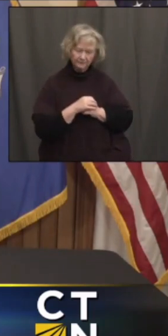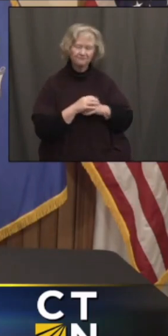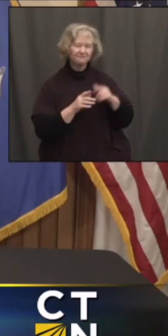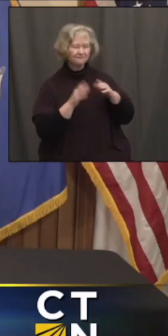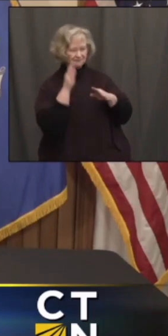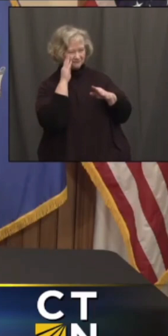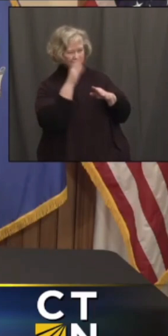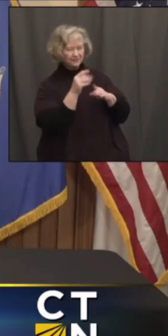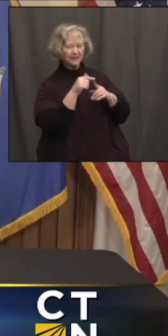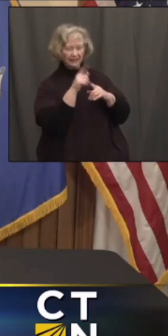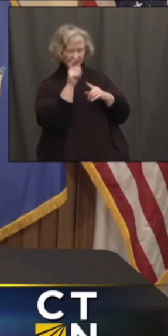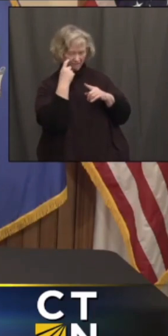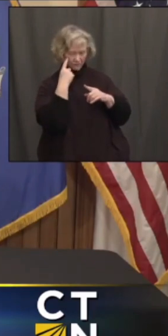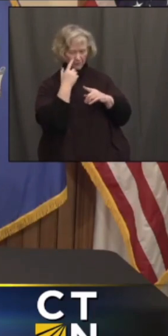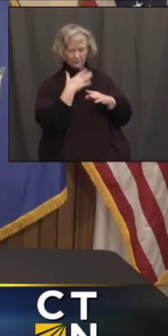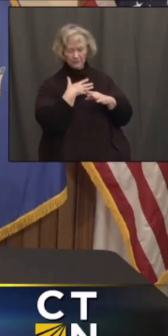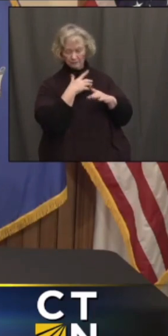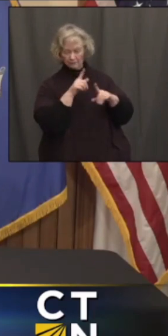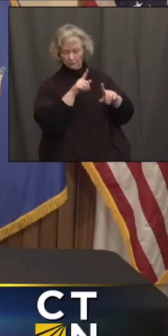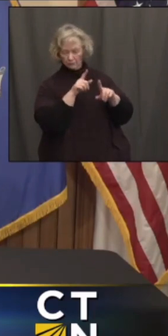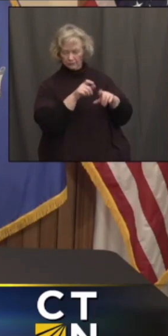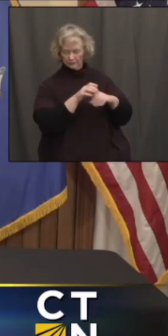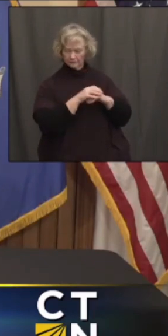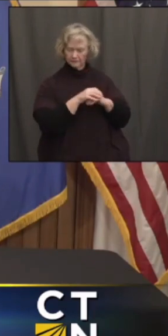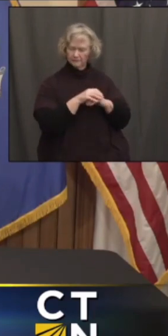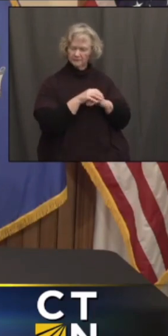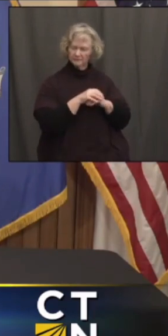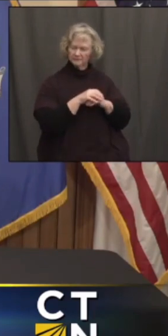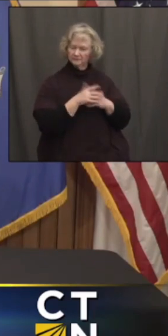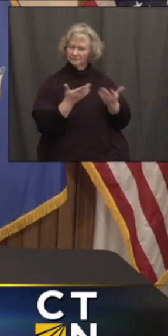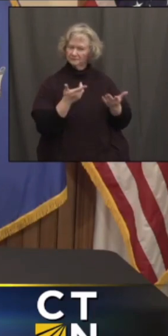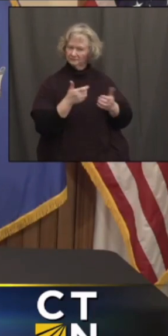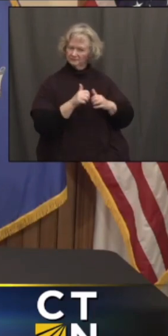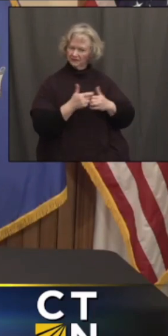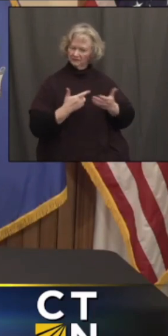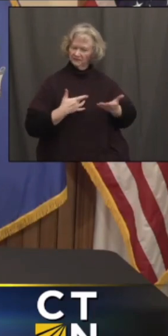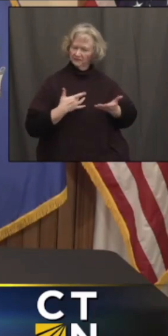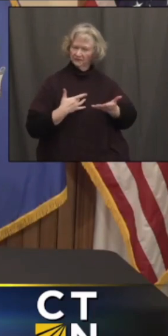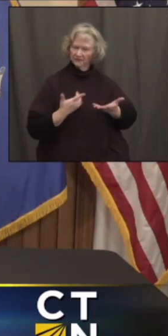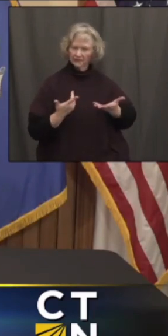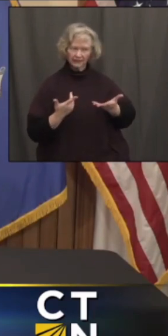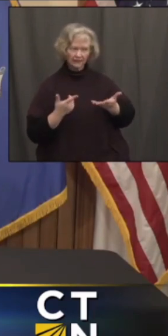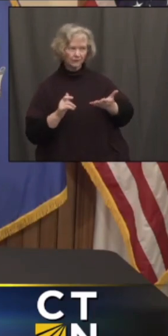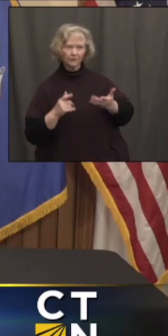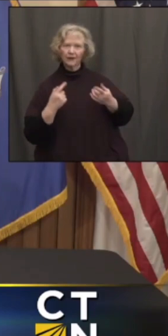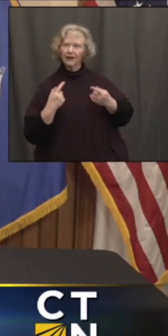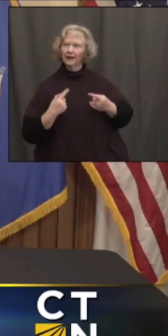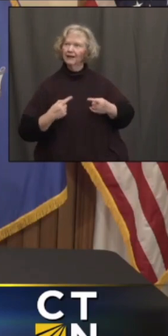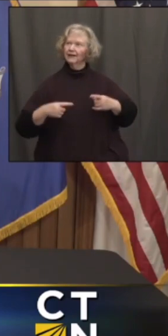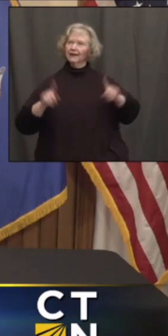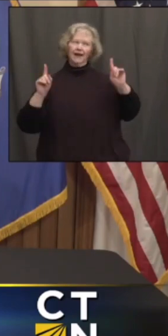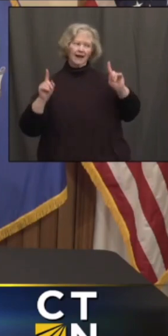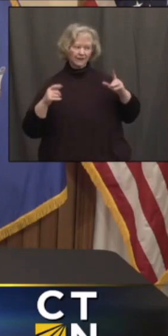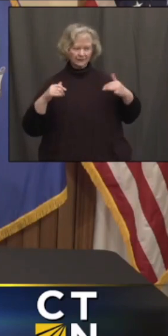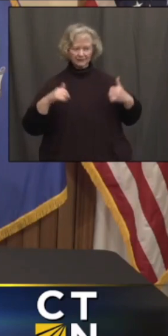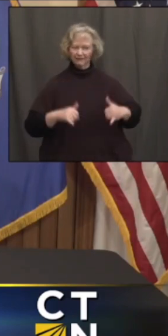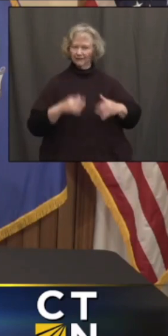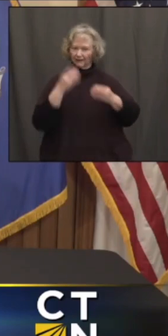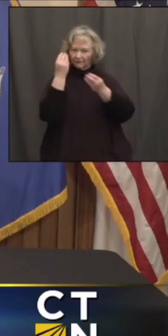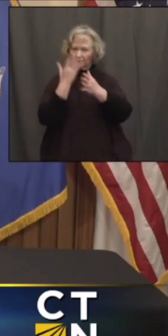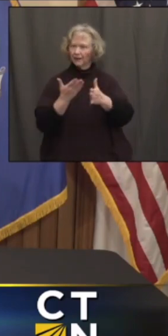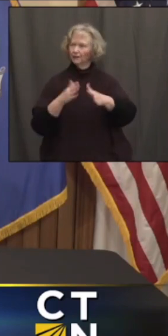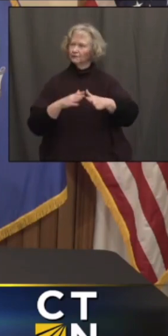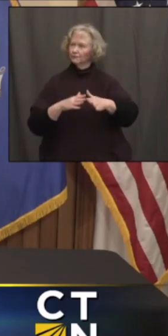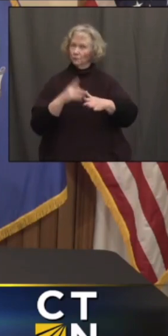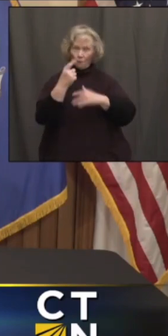Hi, Governor. First question. We just want to know, how does it feel to be able to make the announcements that you are making tonight? This is